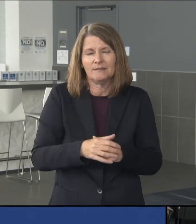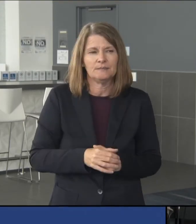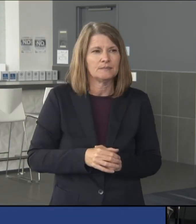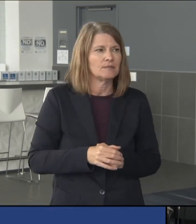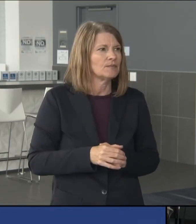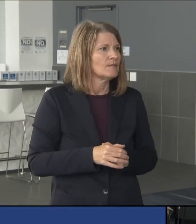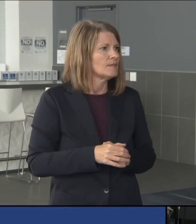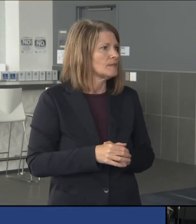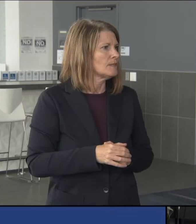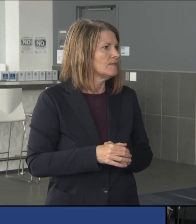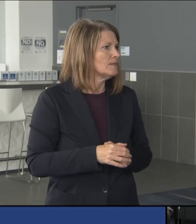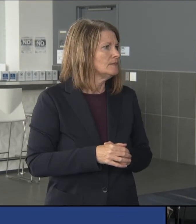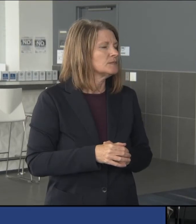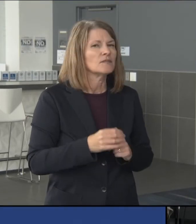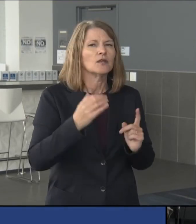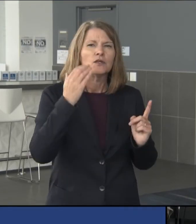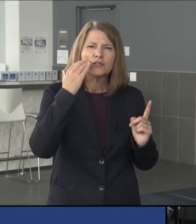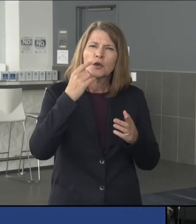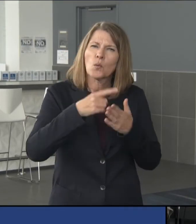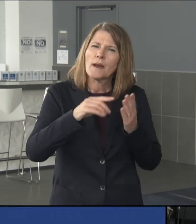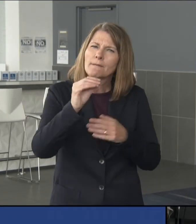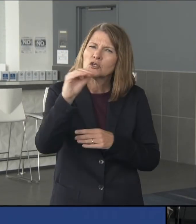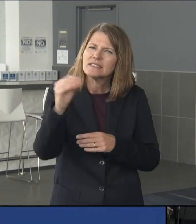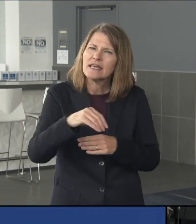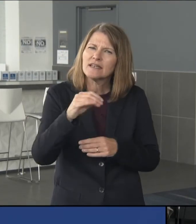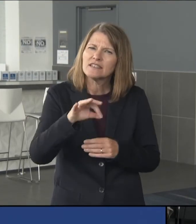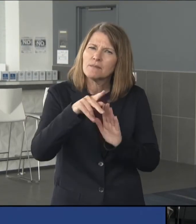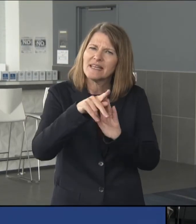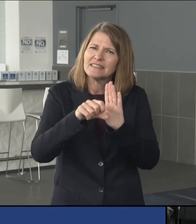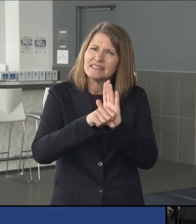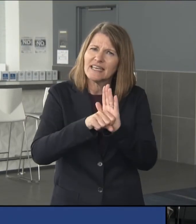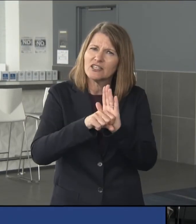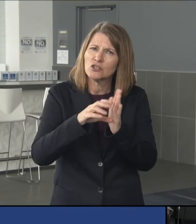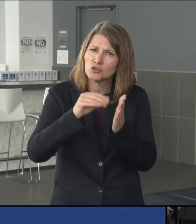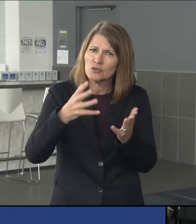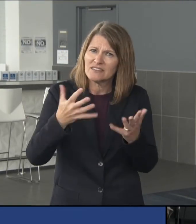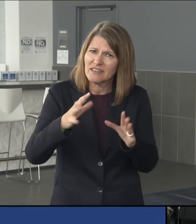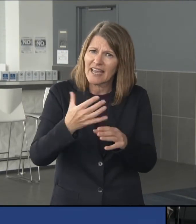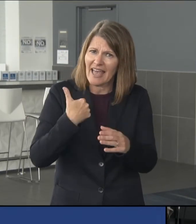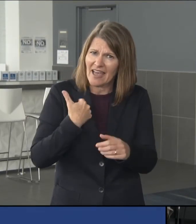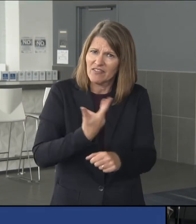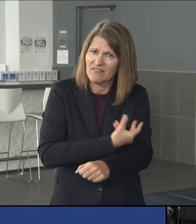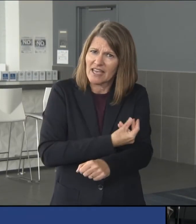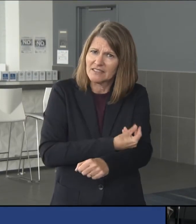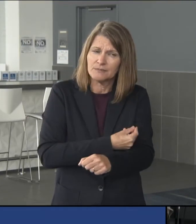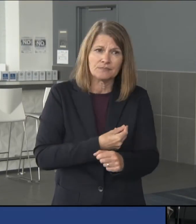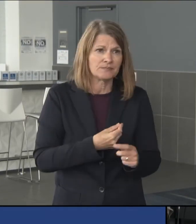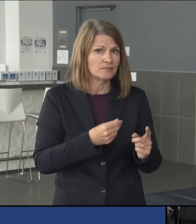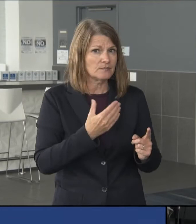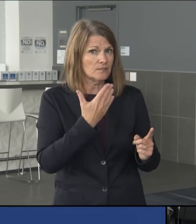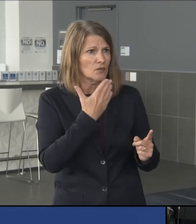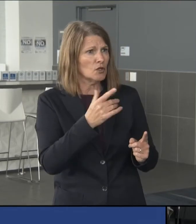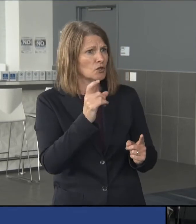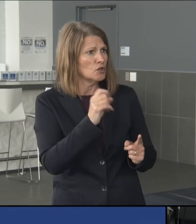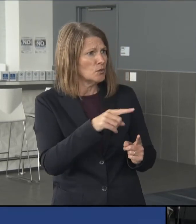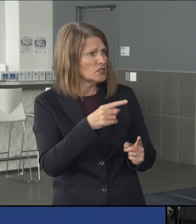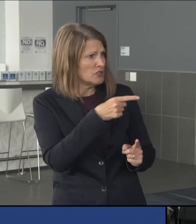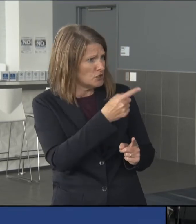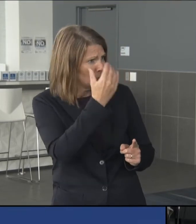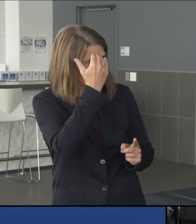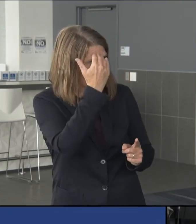Yes? Do you know what percentage of Penn State students have been vaccinated and how that compares with other universities? I think that's a question. I don't know. you know what percentage